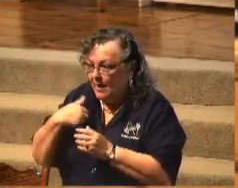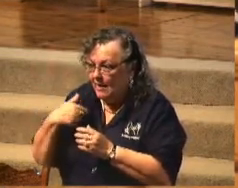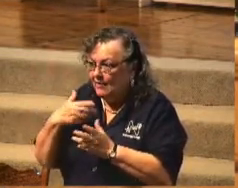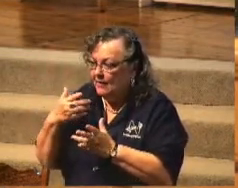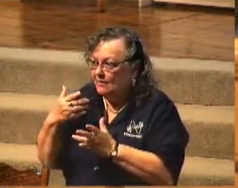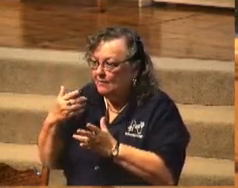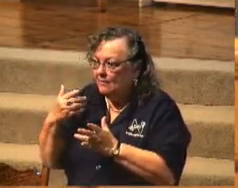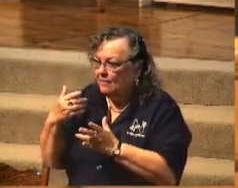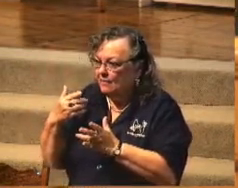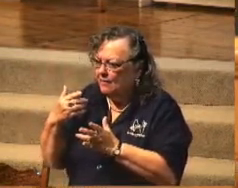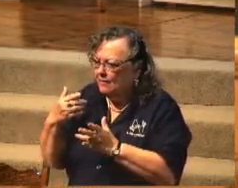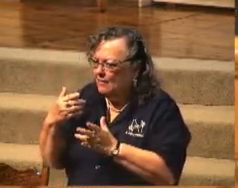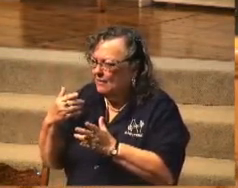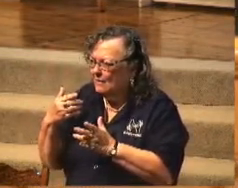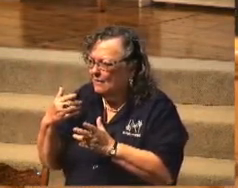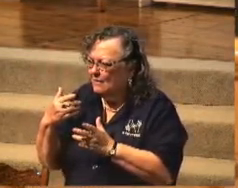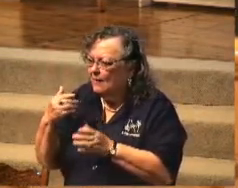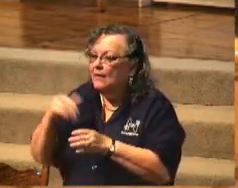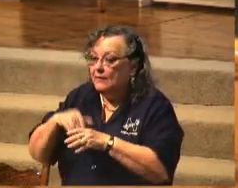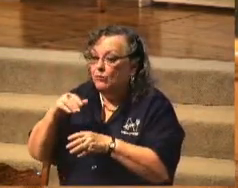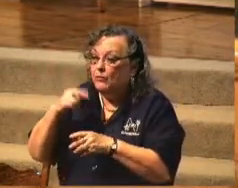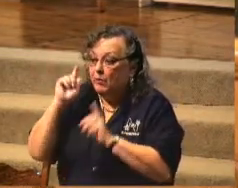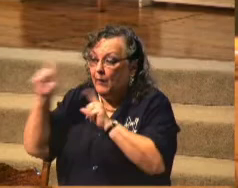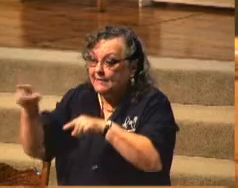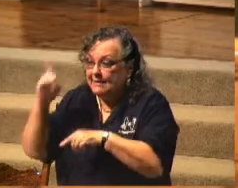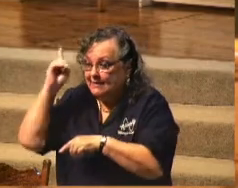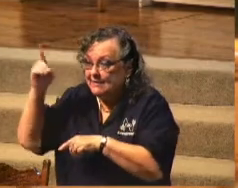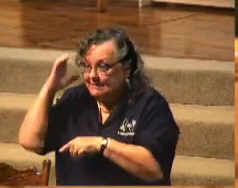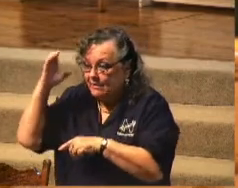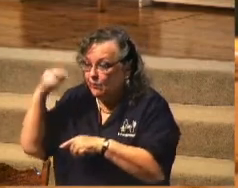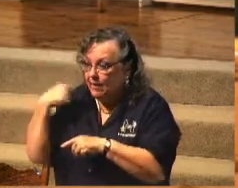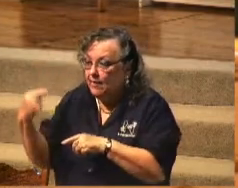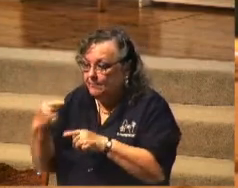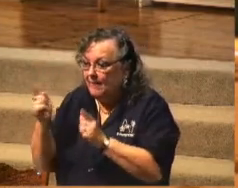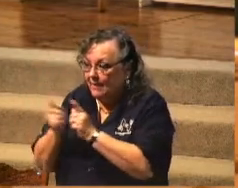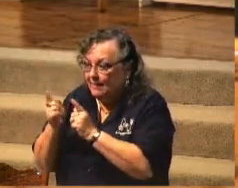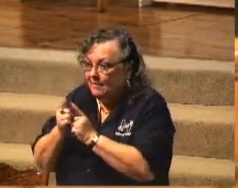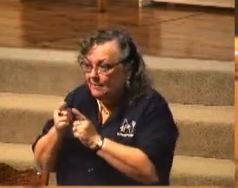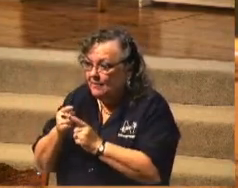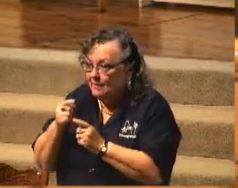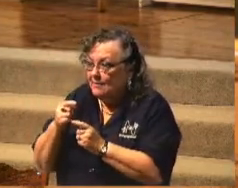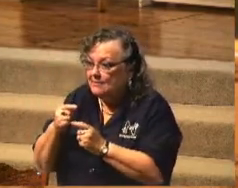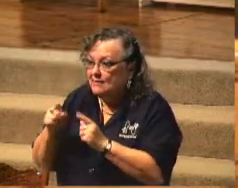Capital Connection, had the privilege of meeting him. A born-again believer, Green Beret.